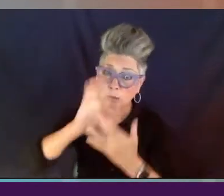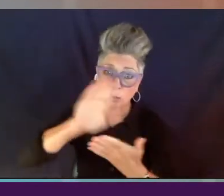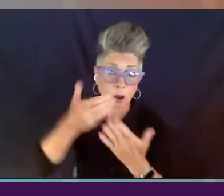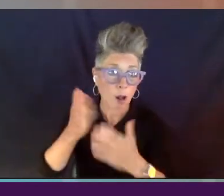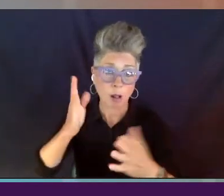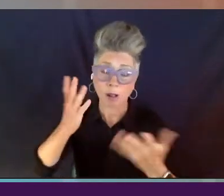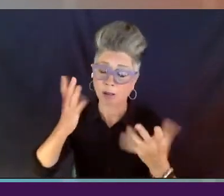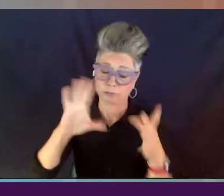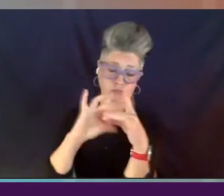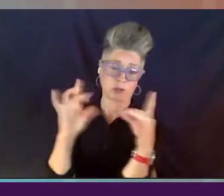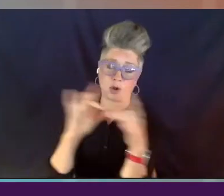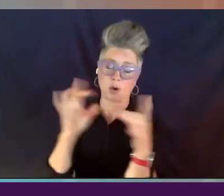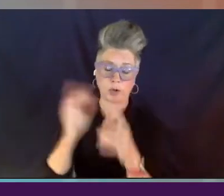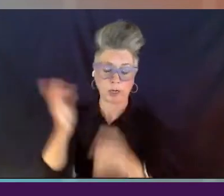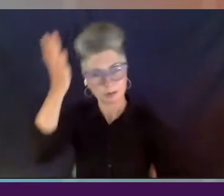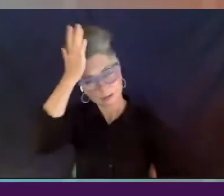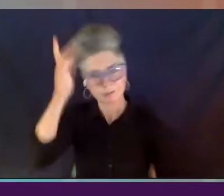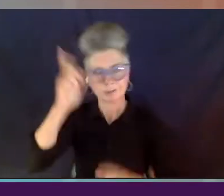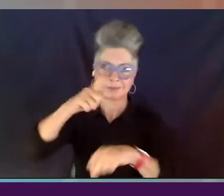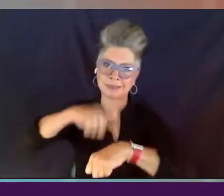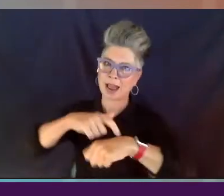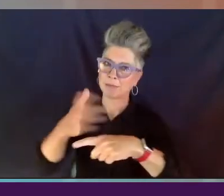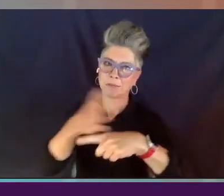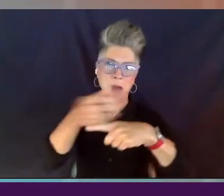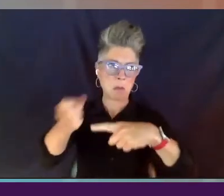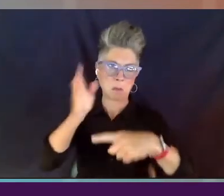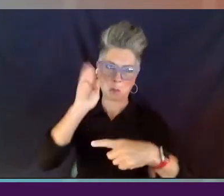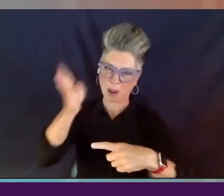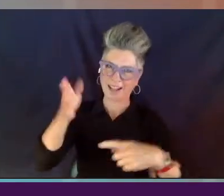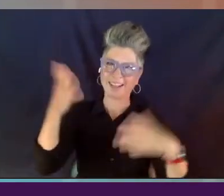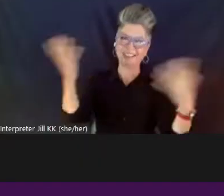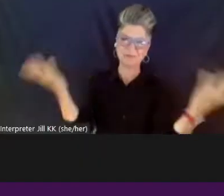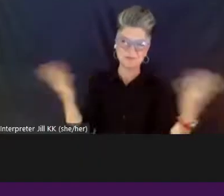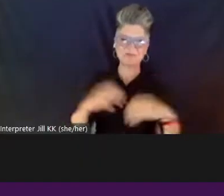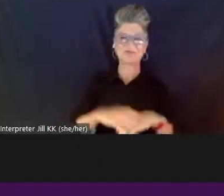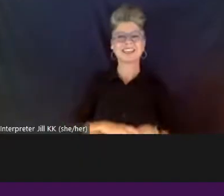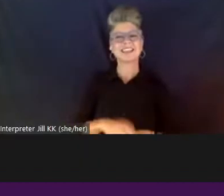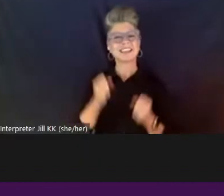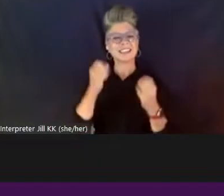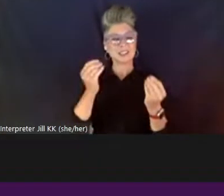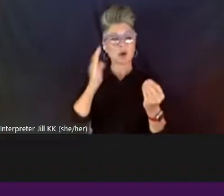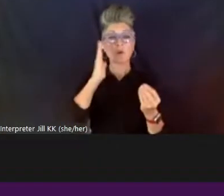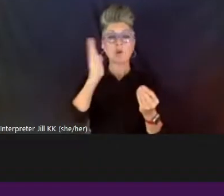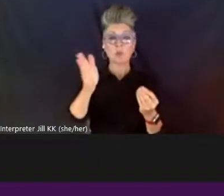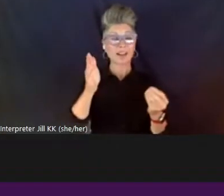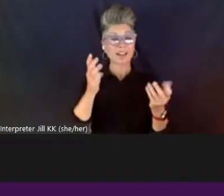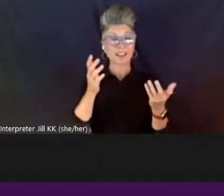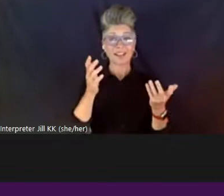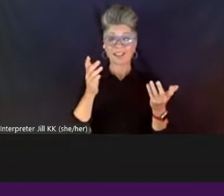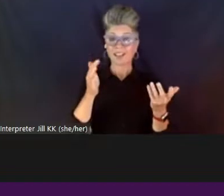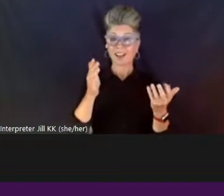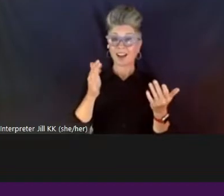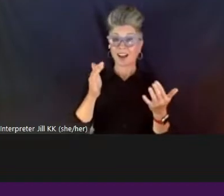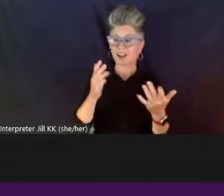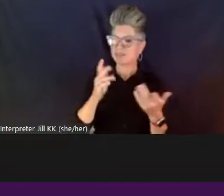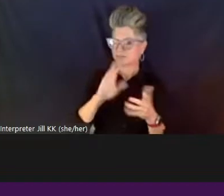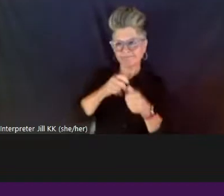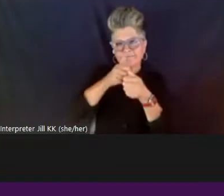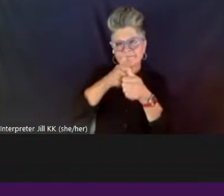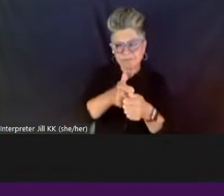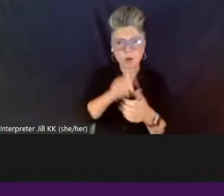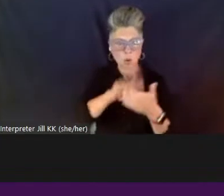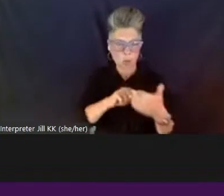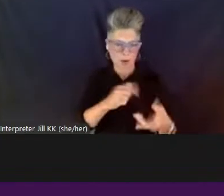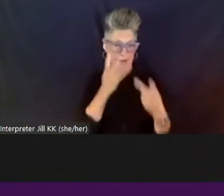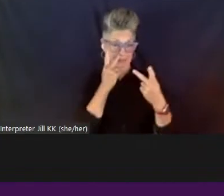that would be the entire show, we'd be done. So let me go. I'll go ahead and I'm going to go based on what I see